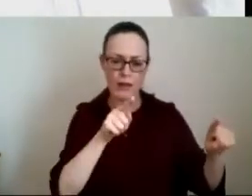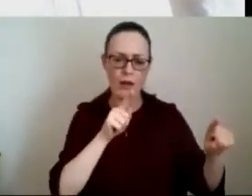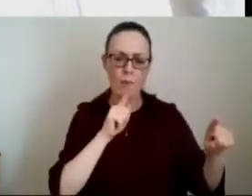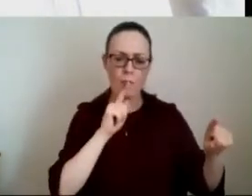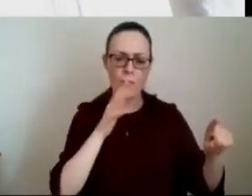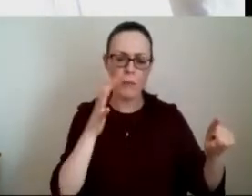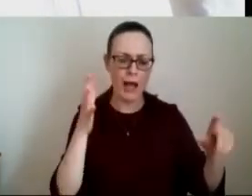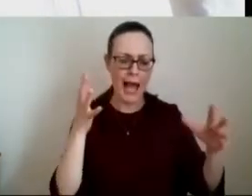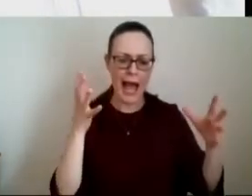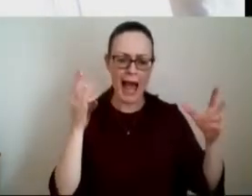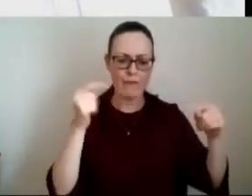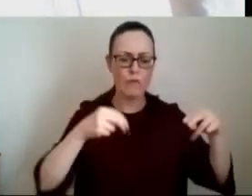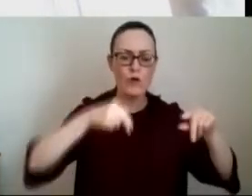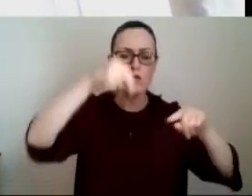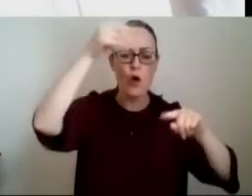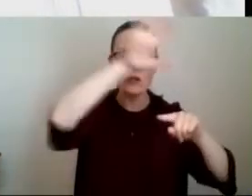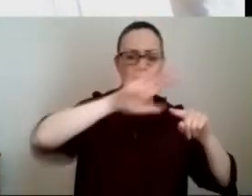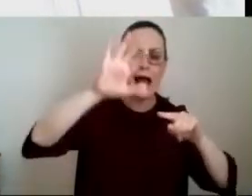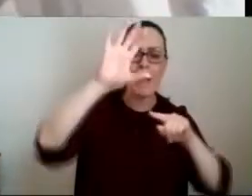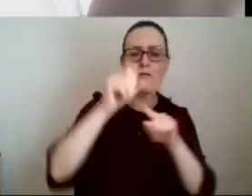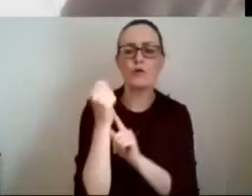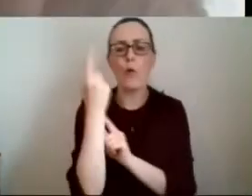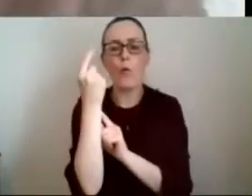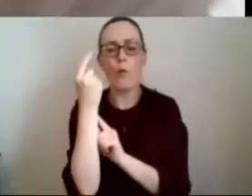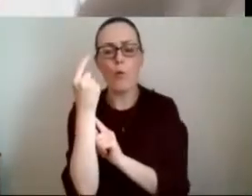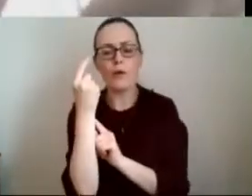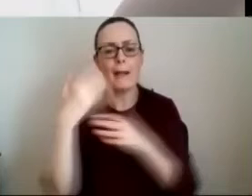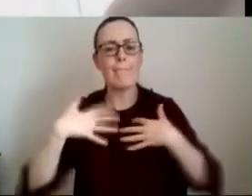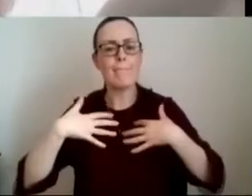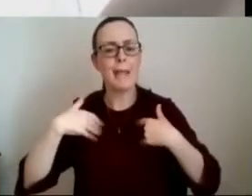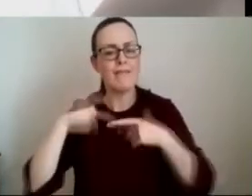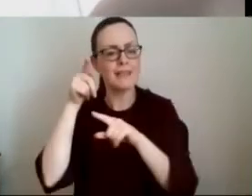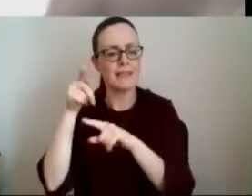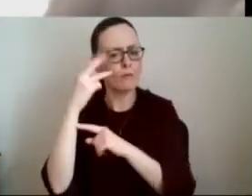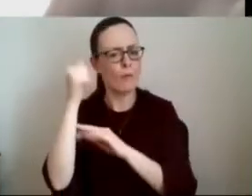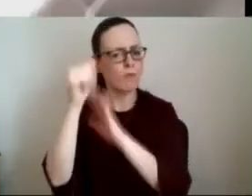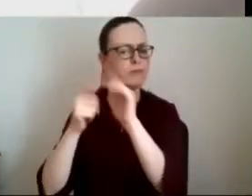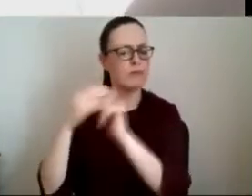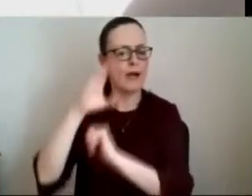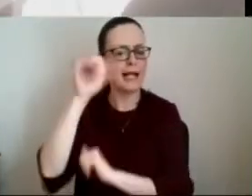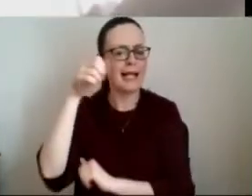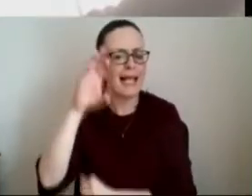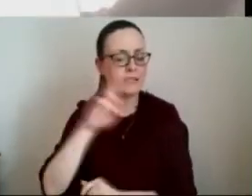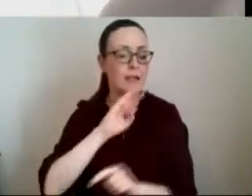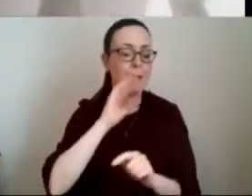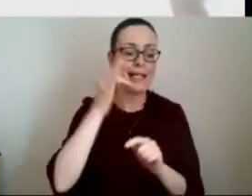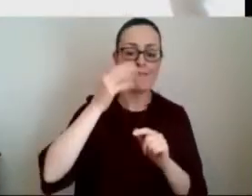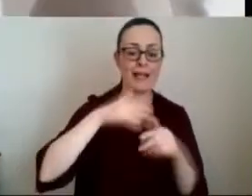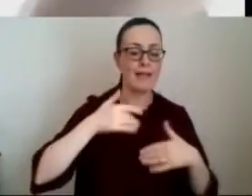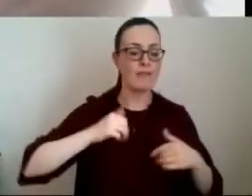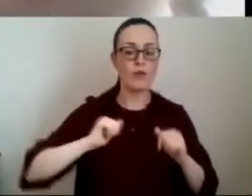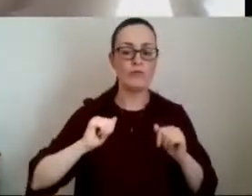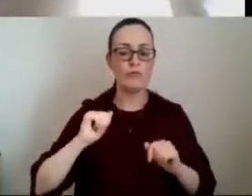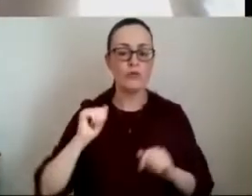to the north of that map except belfast so if you live in donegal you live in fermanagh you live in monaghan